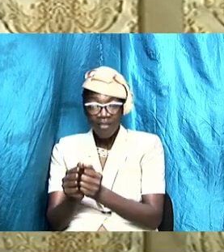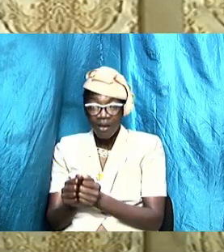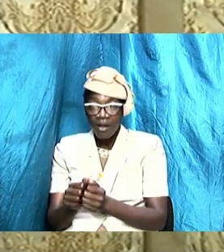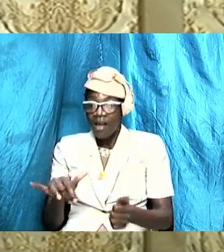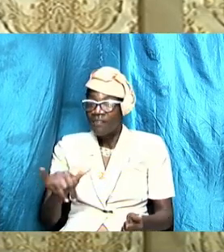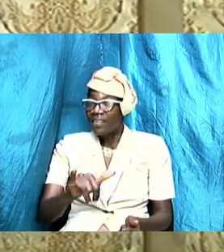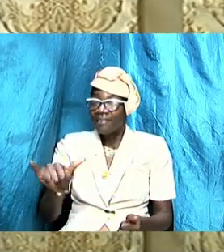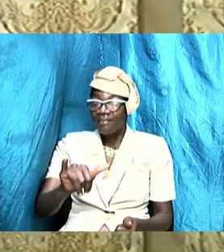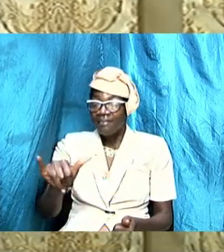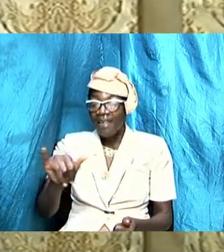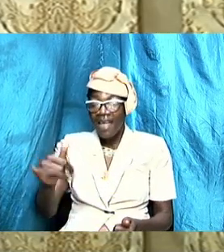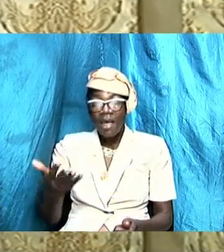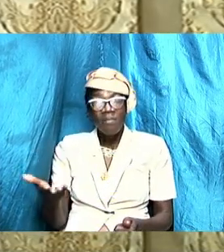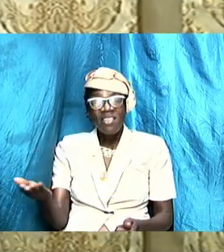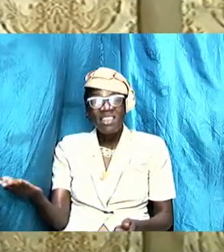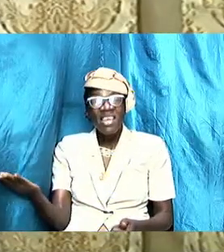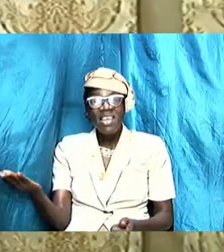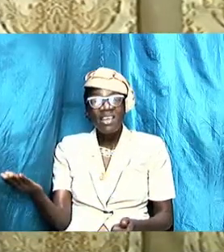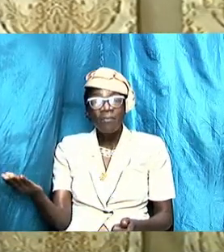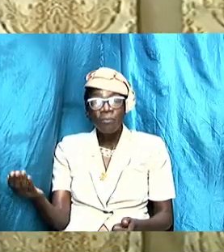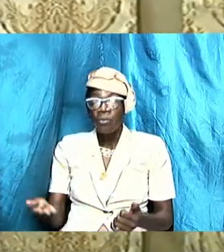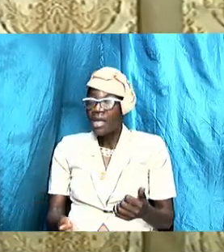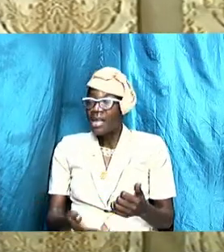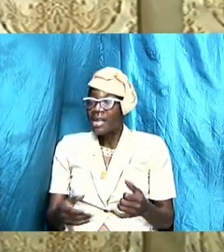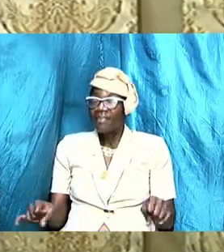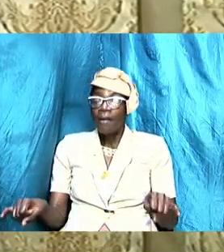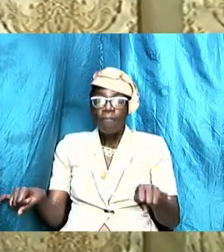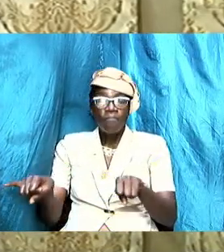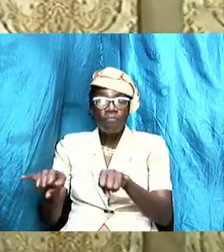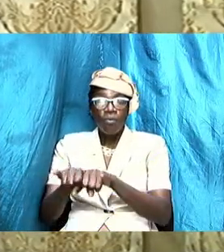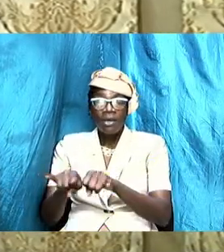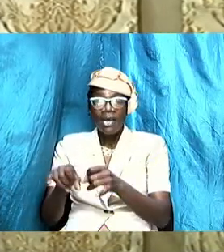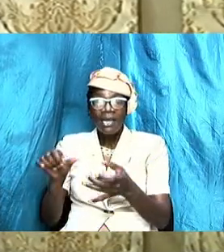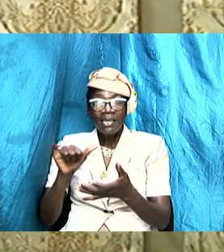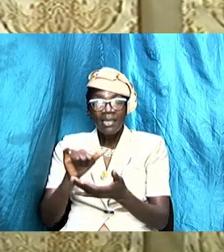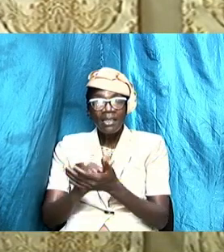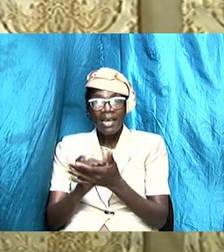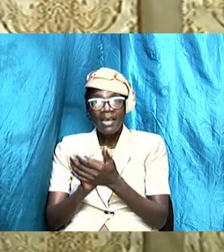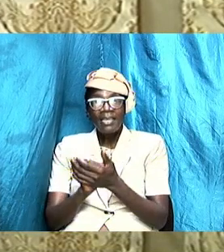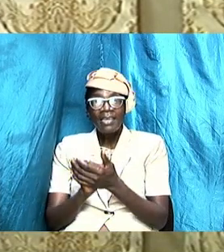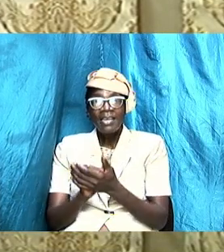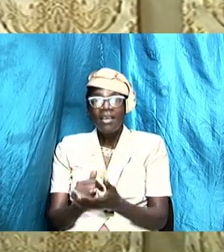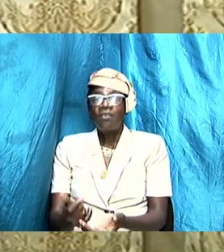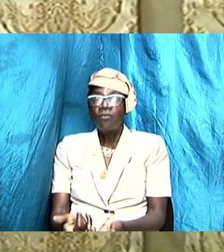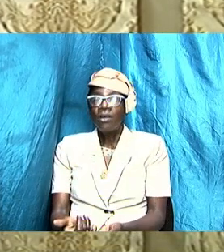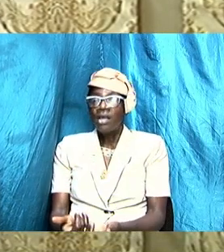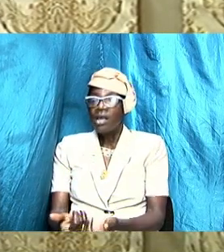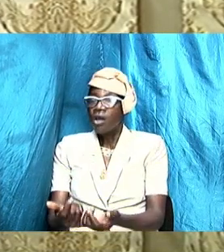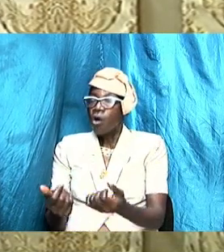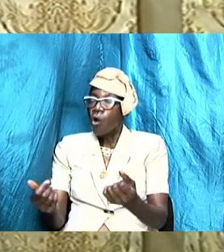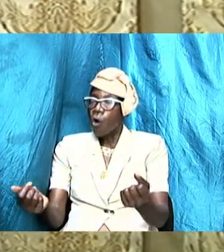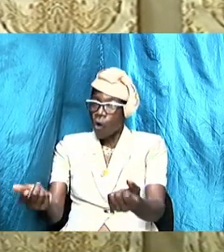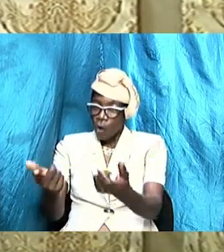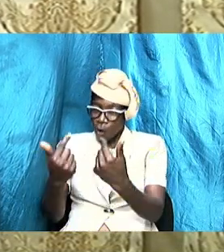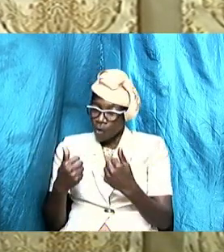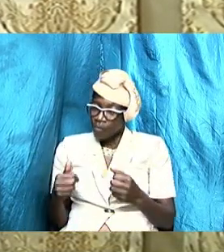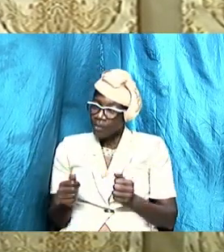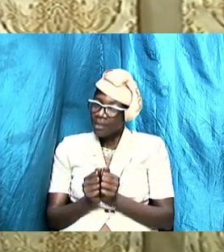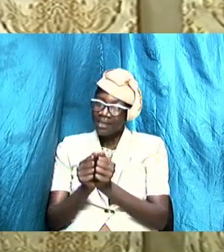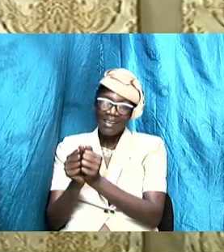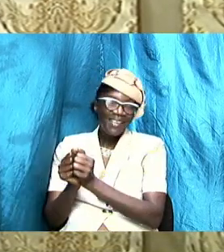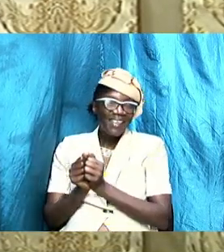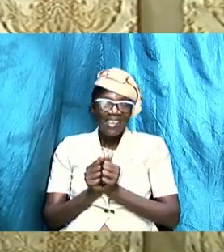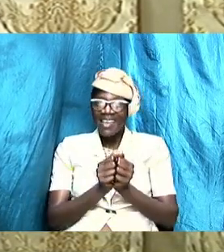good and it is therefore important that we blend that we come together